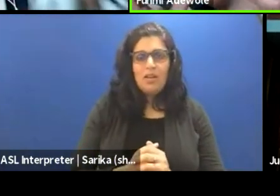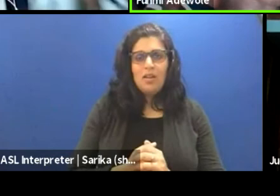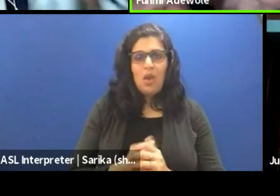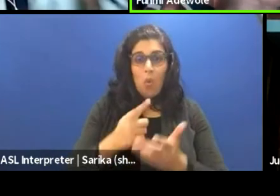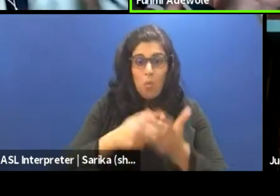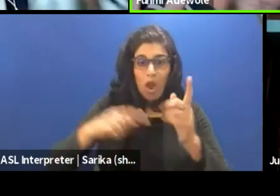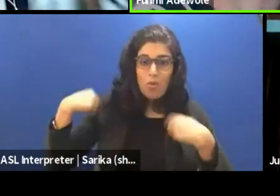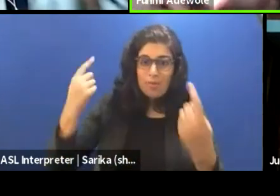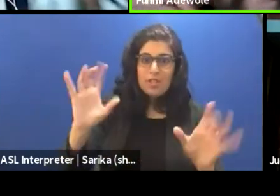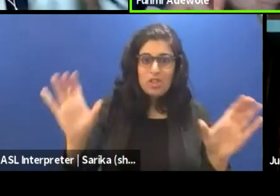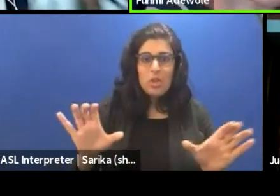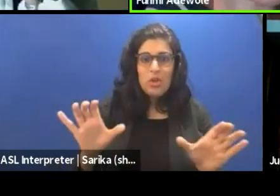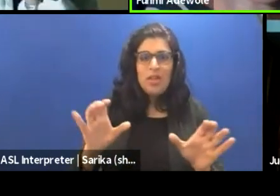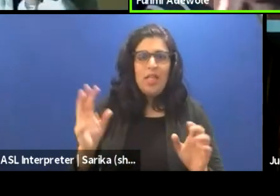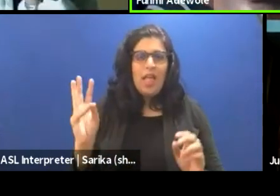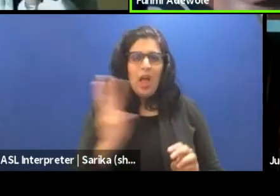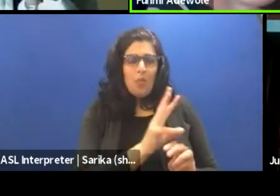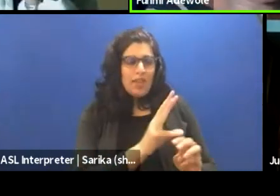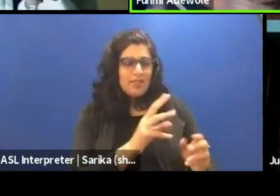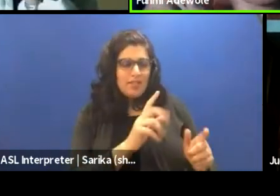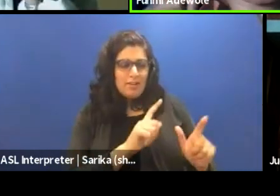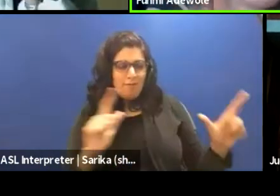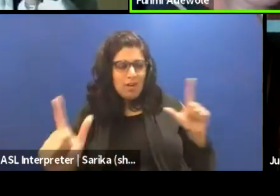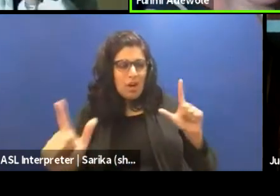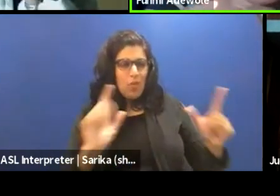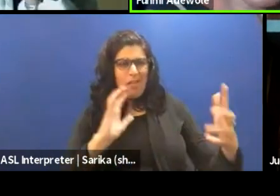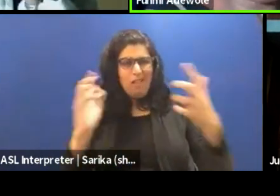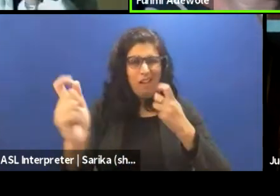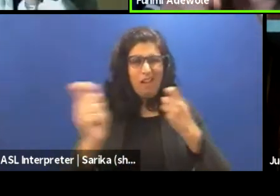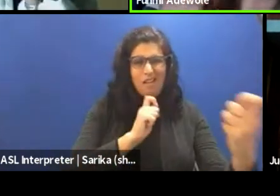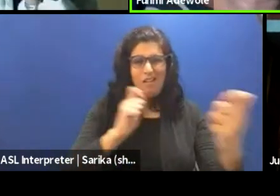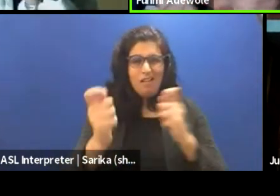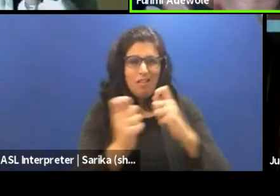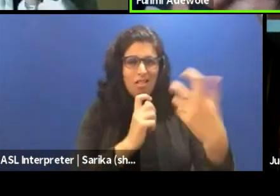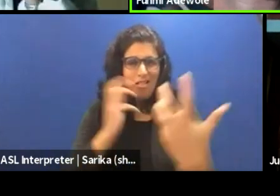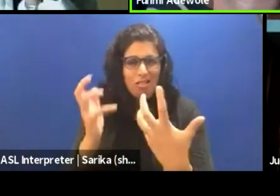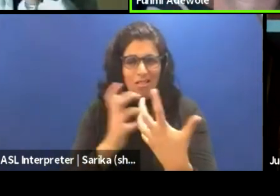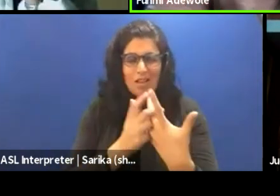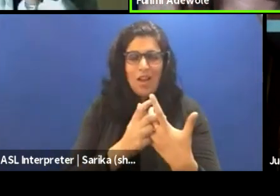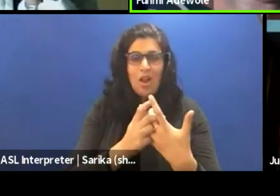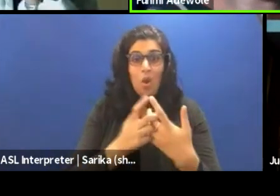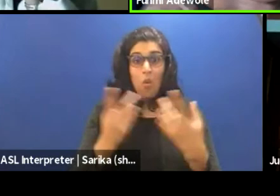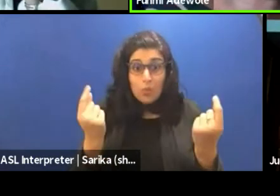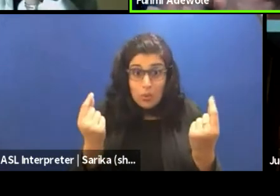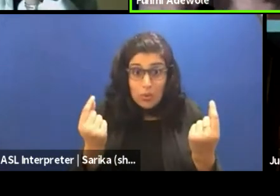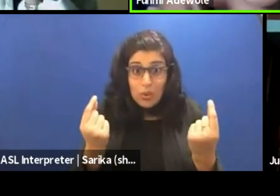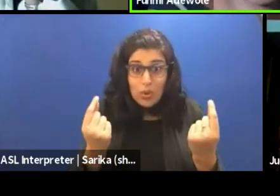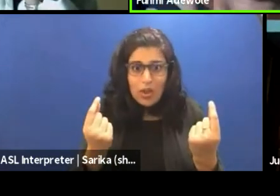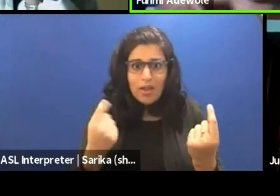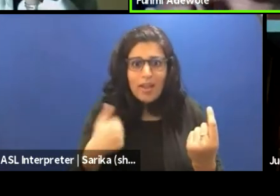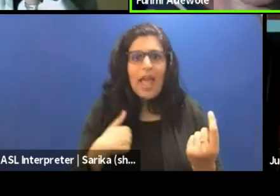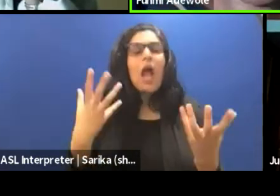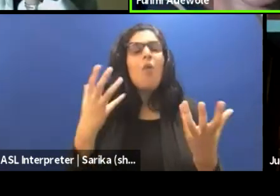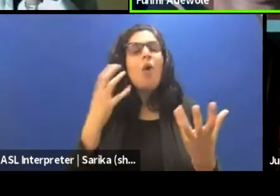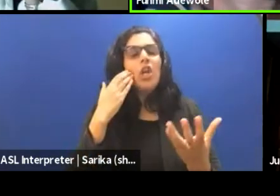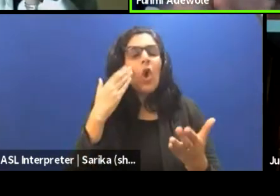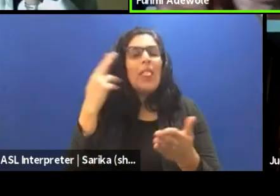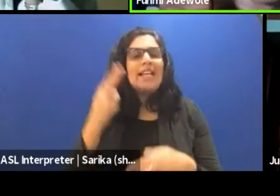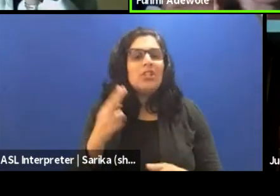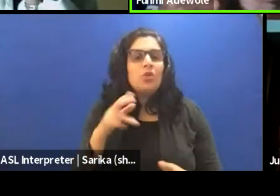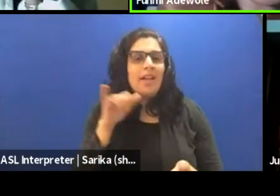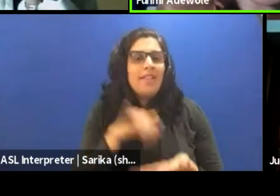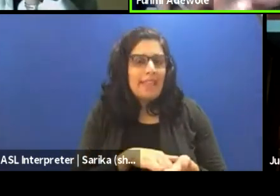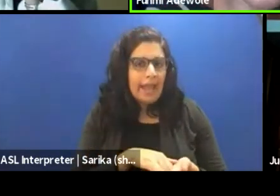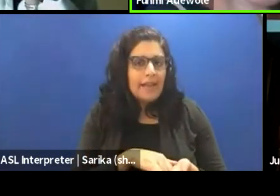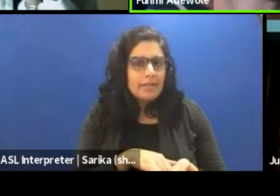Western framework of theater, which we've adopted, we've adapted, we've made it our own. What have we done with it? I would like to know the history of that.